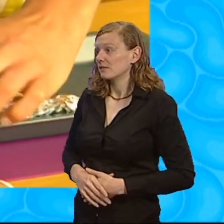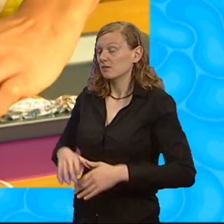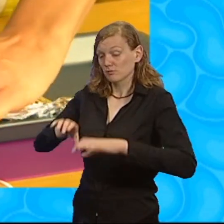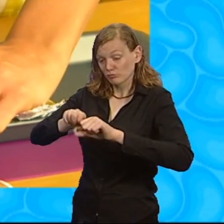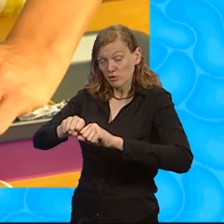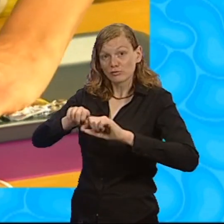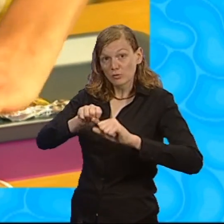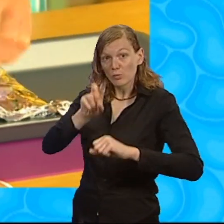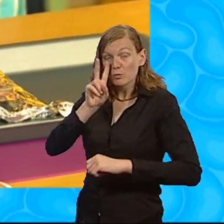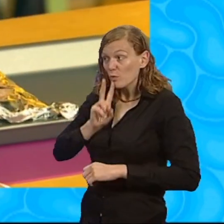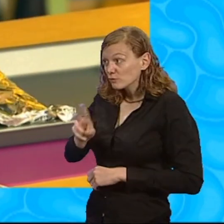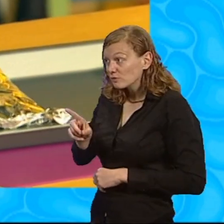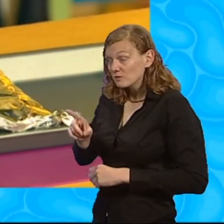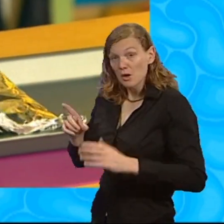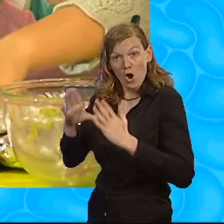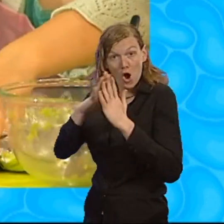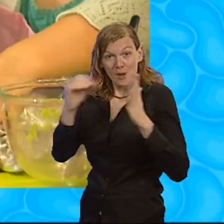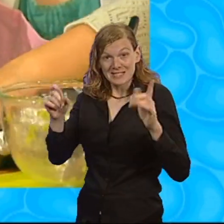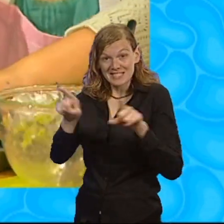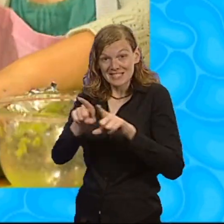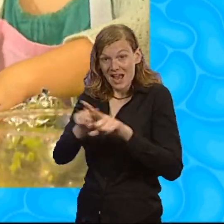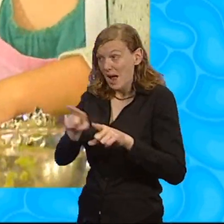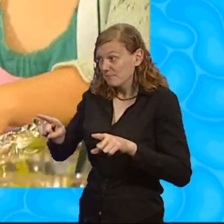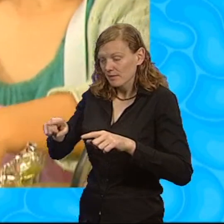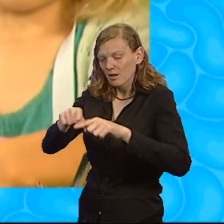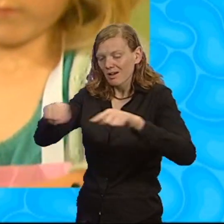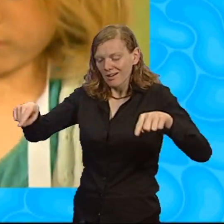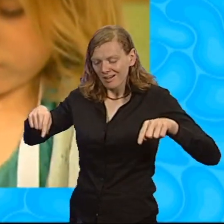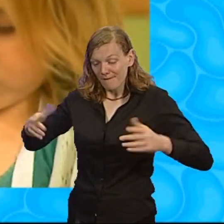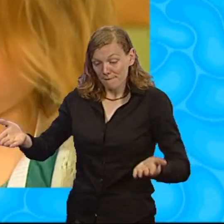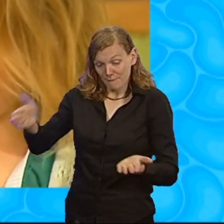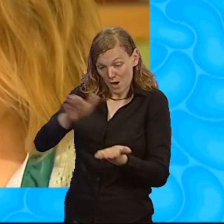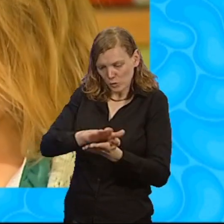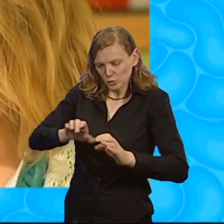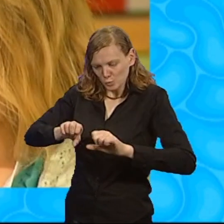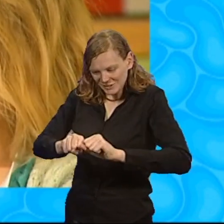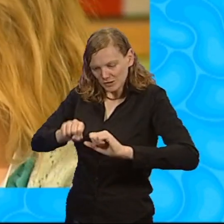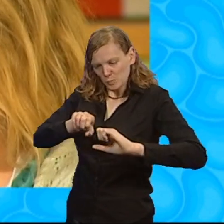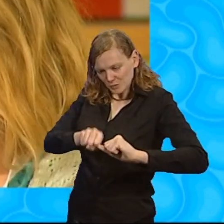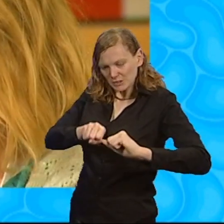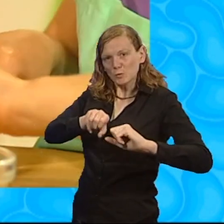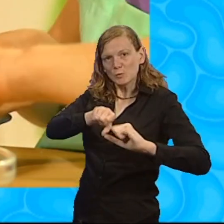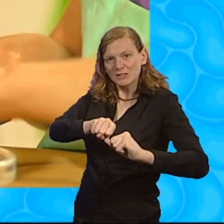in our spicy baked wraps too and squeeze it round the edges. Can you do that? That's really good, Lola.